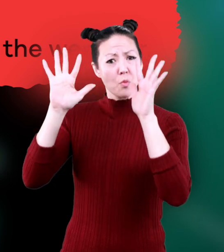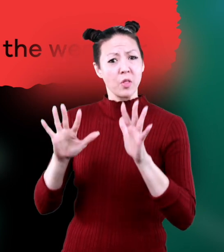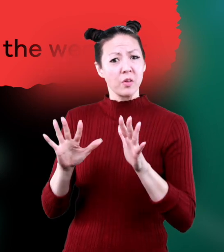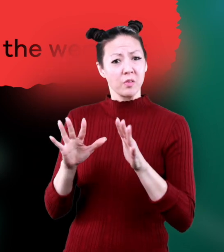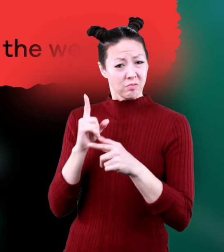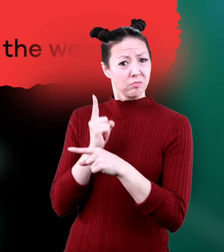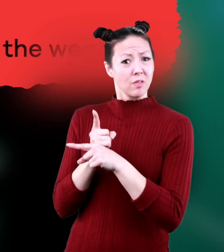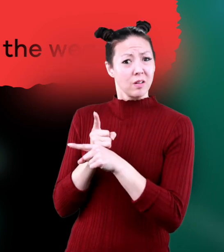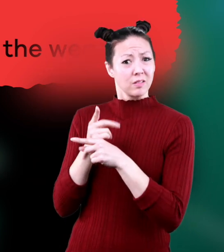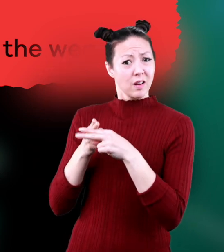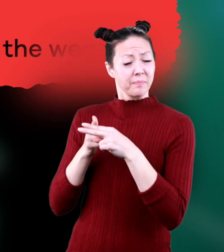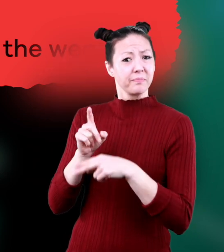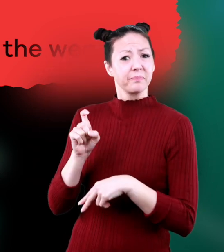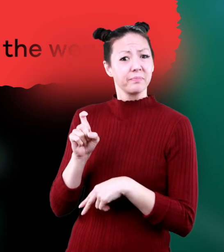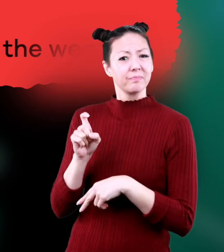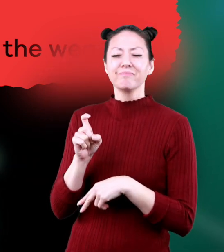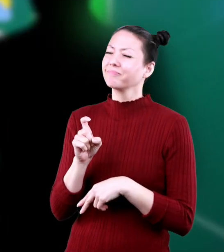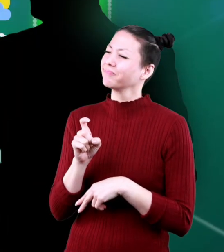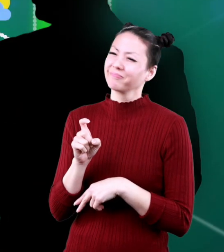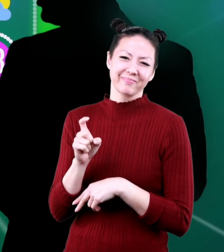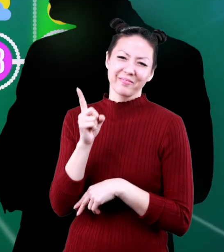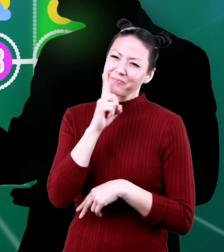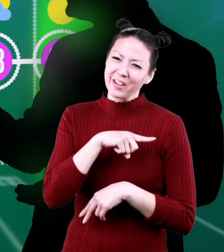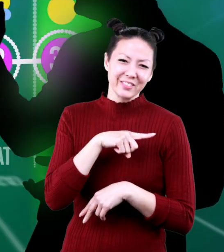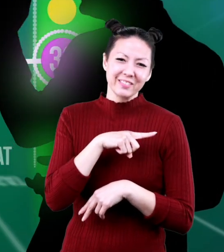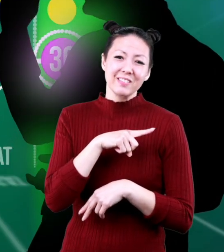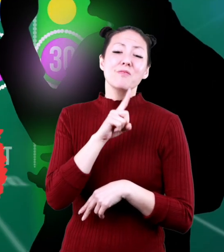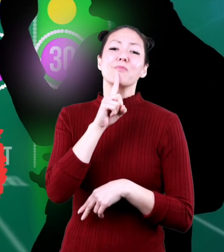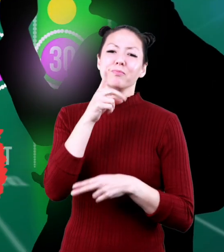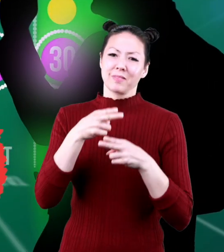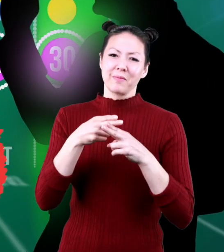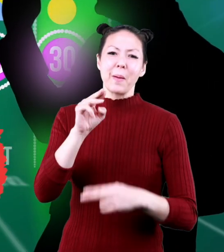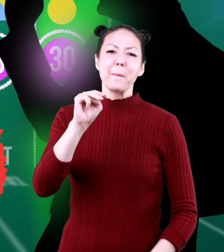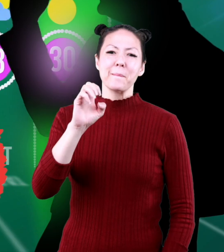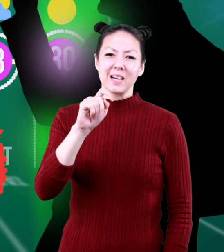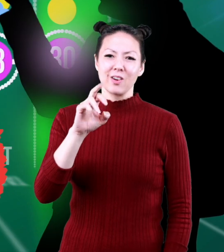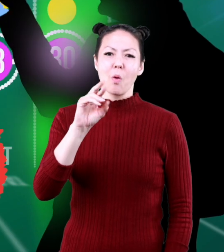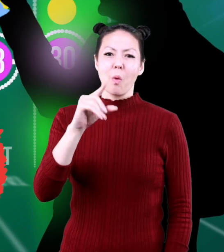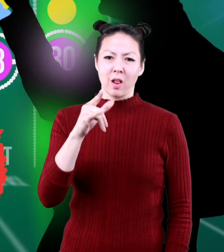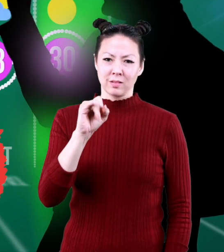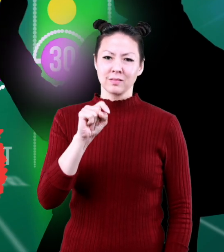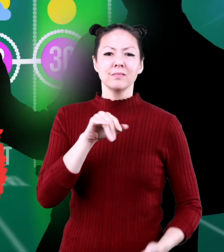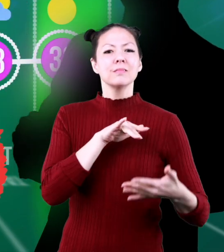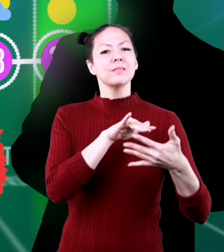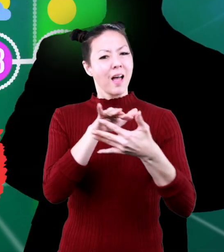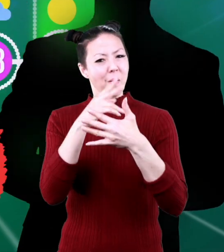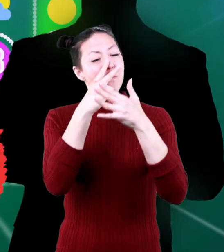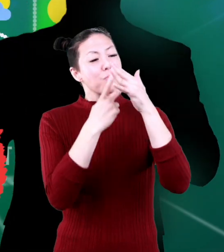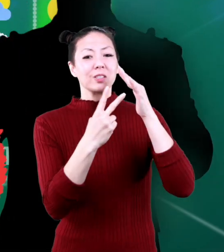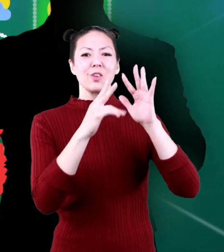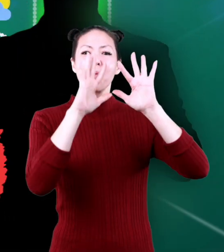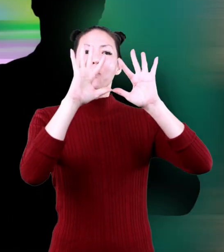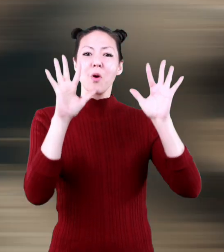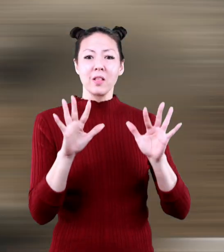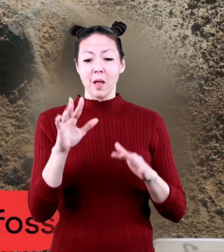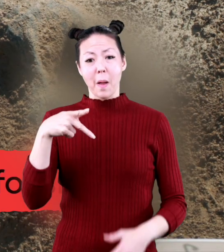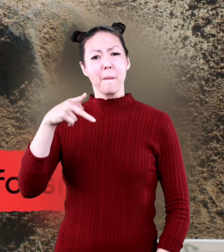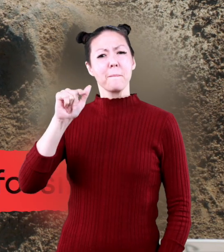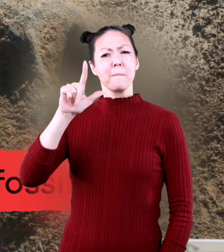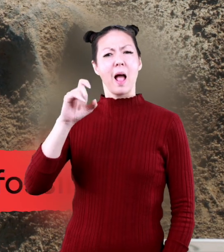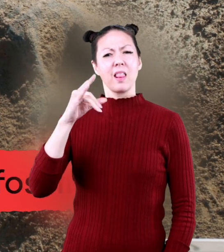predicts the weather. False! A meteorologist studies and predicts the weather.